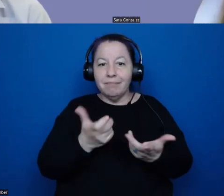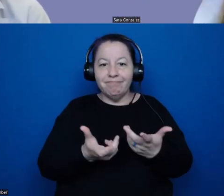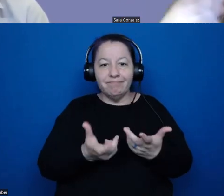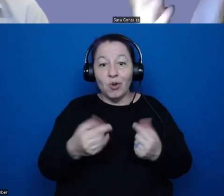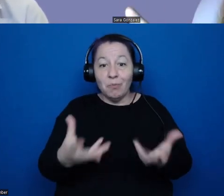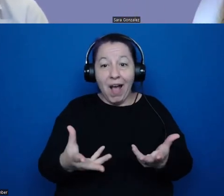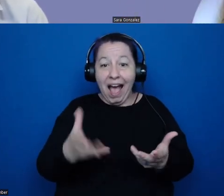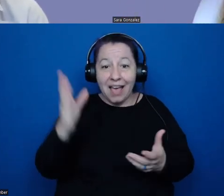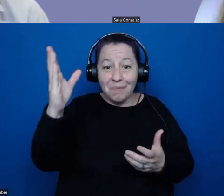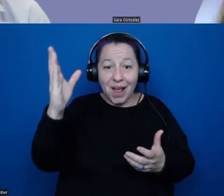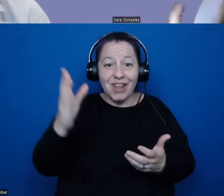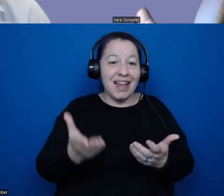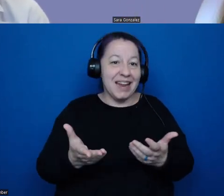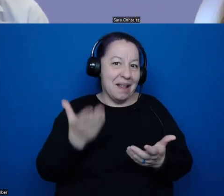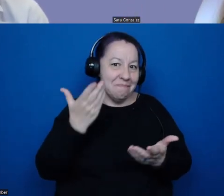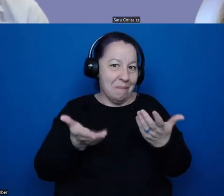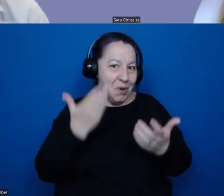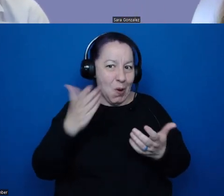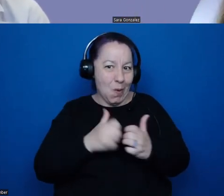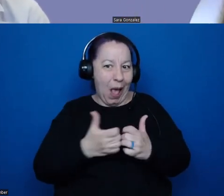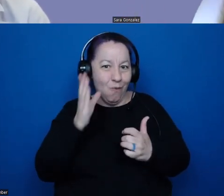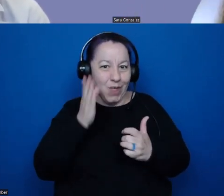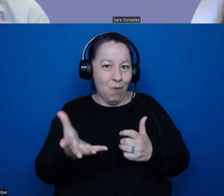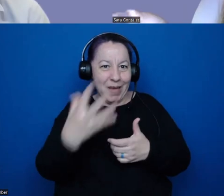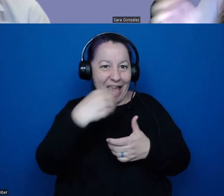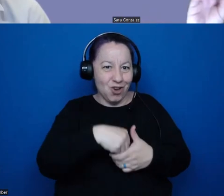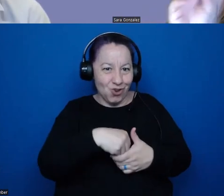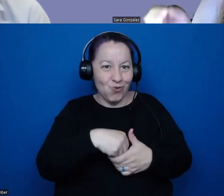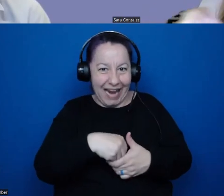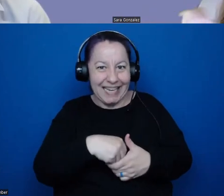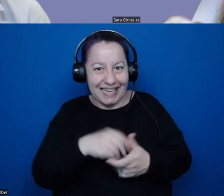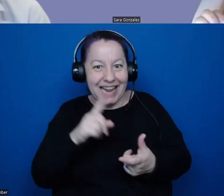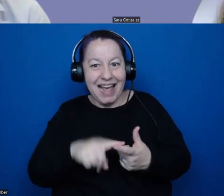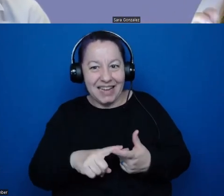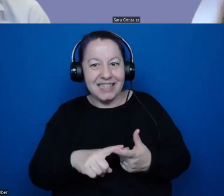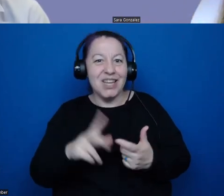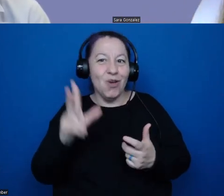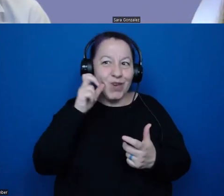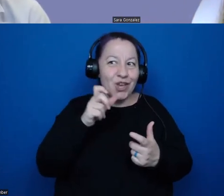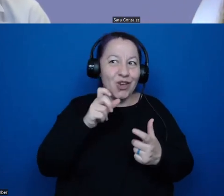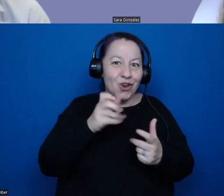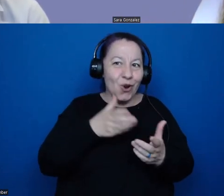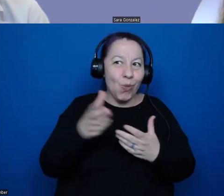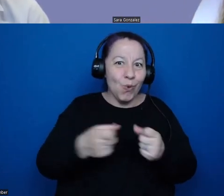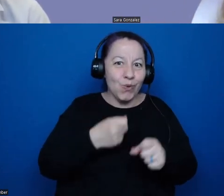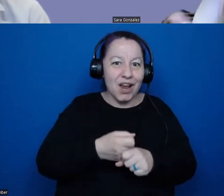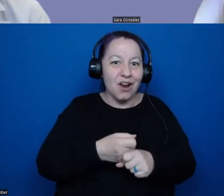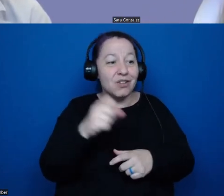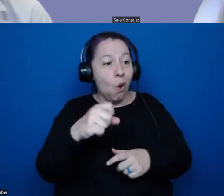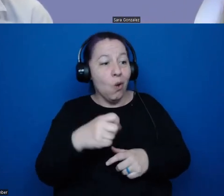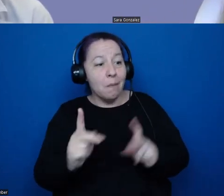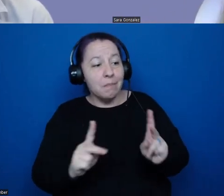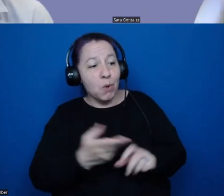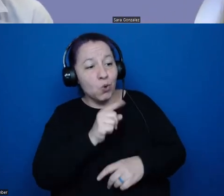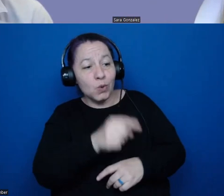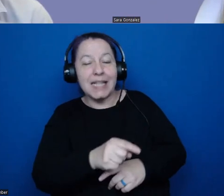and you don't know how they're going to be integrated. And so you hear kind of sporadically through the years, oh yeah, people are using this. There is